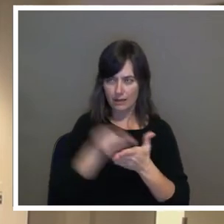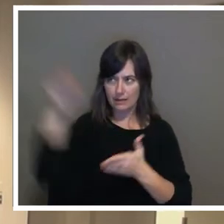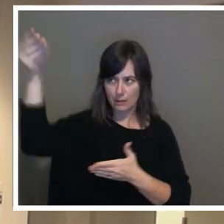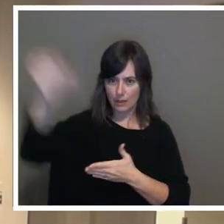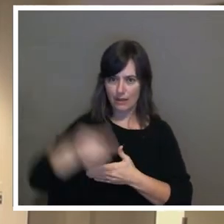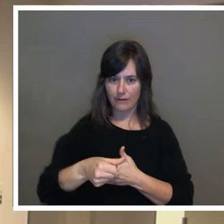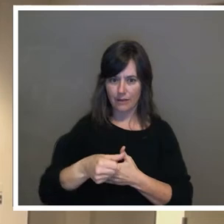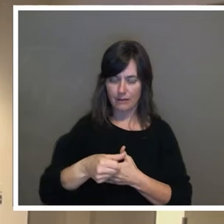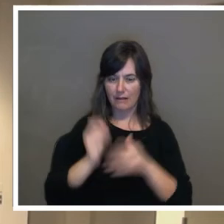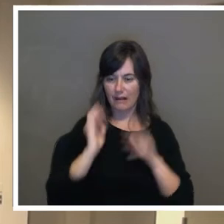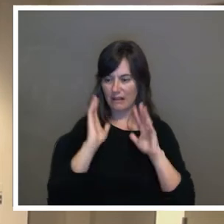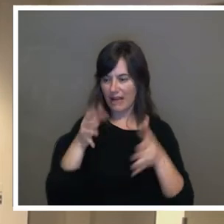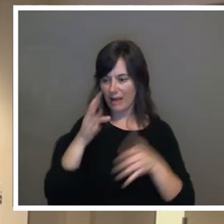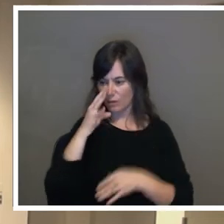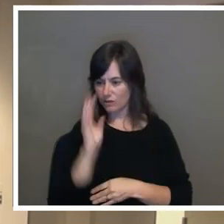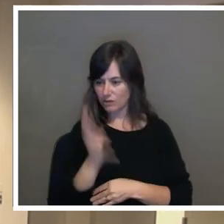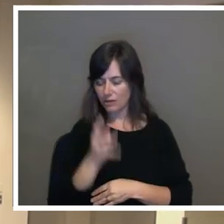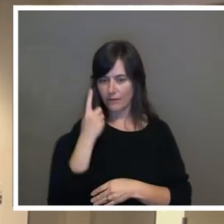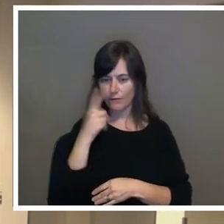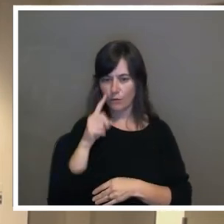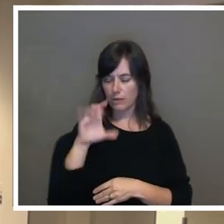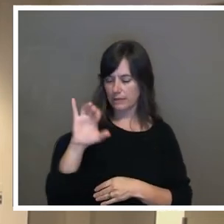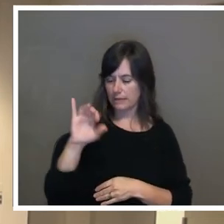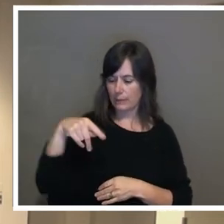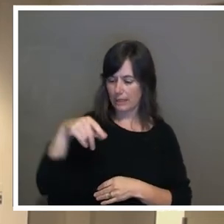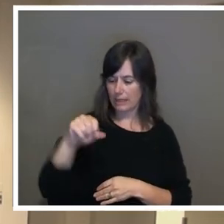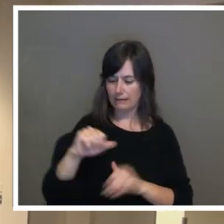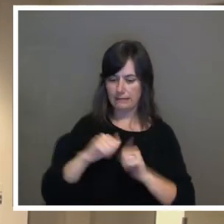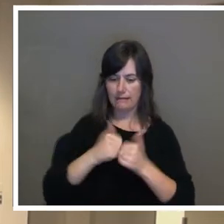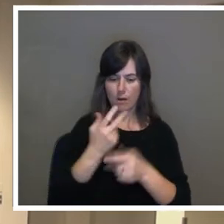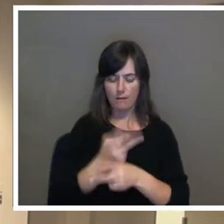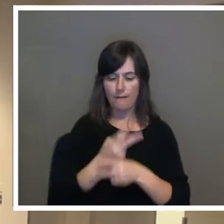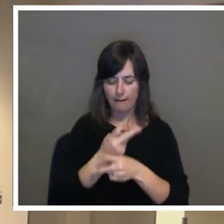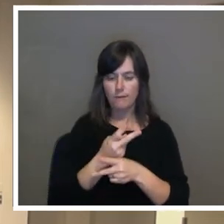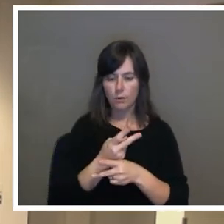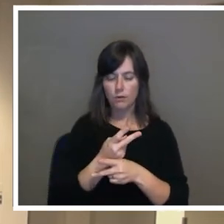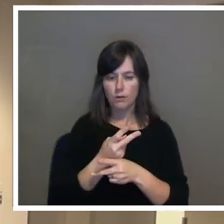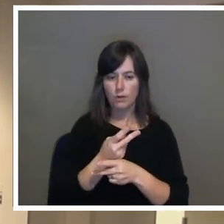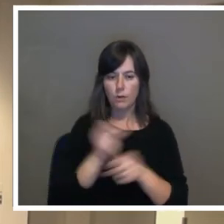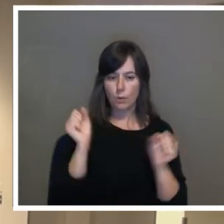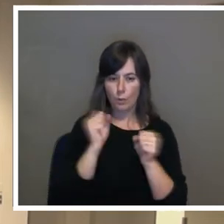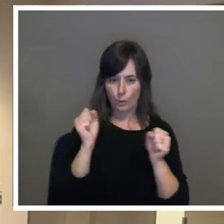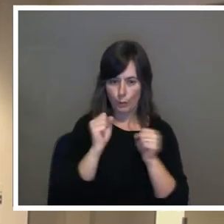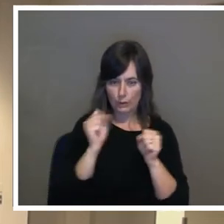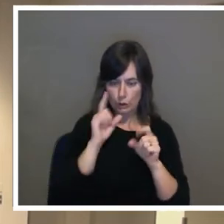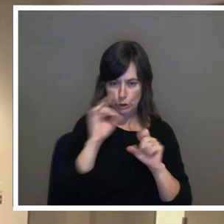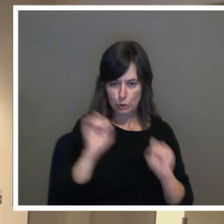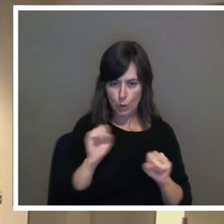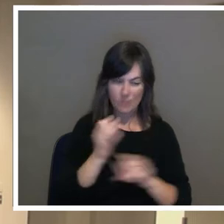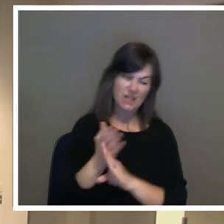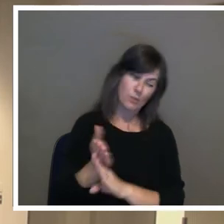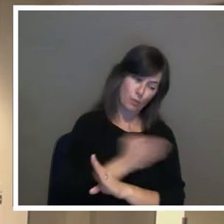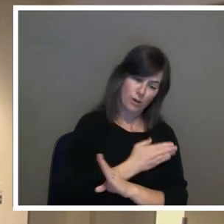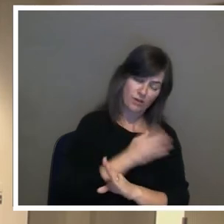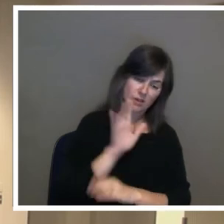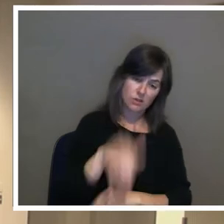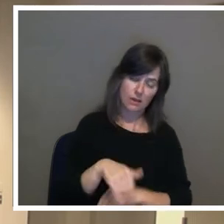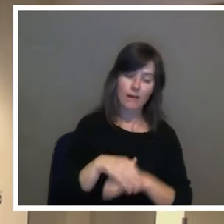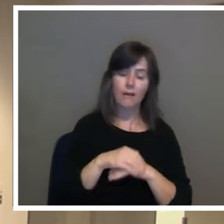of CPS and how they handled the winter storms and prior to that, not buying